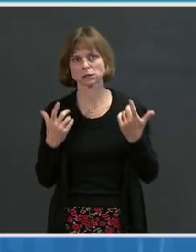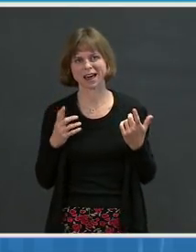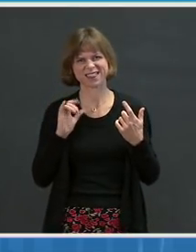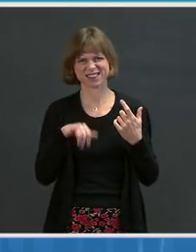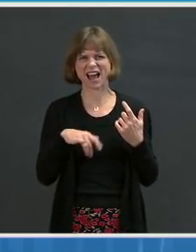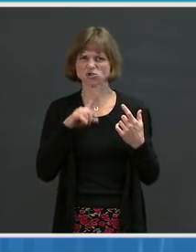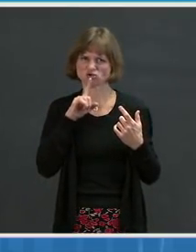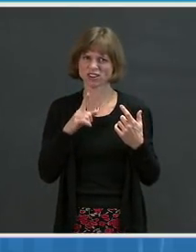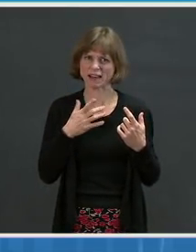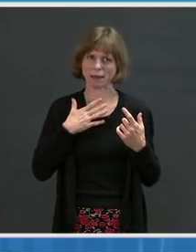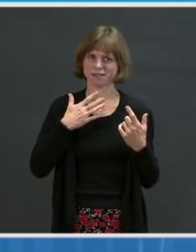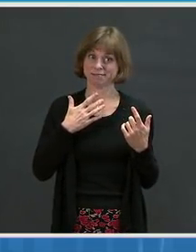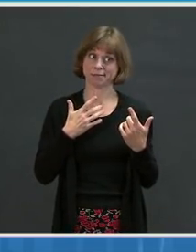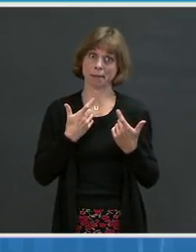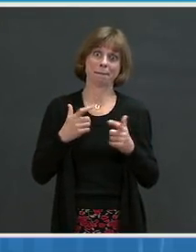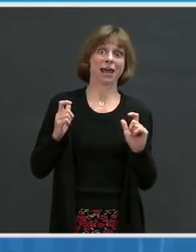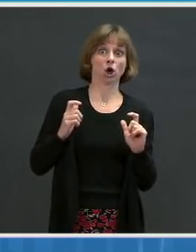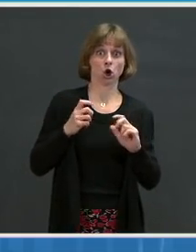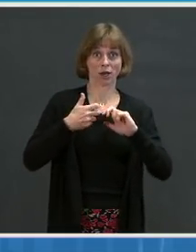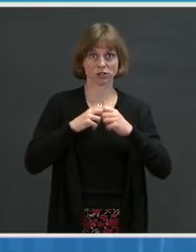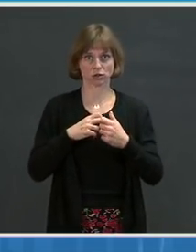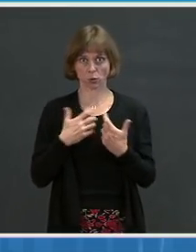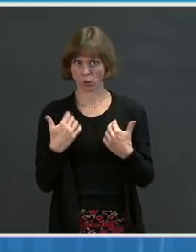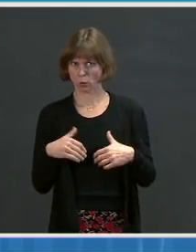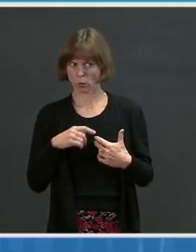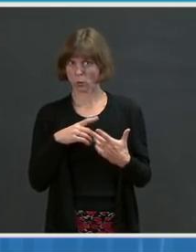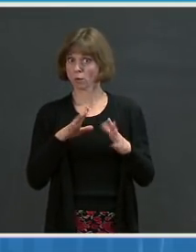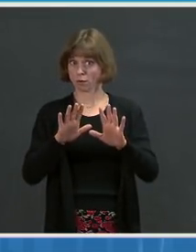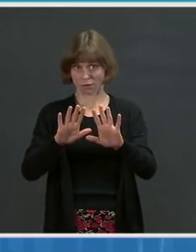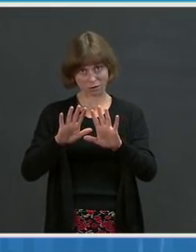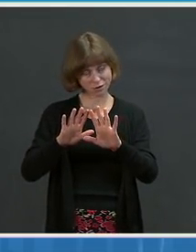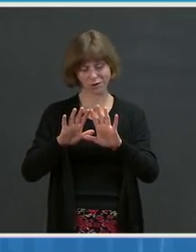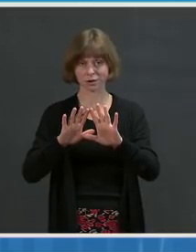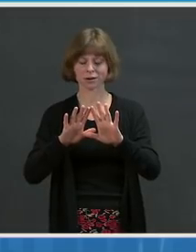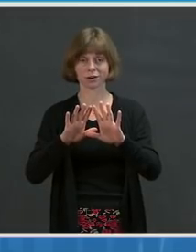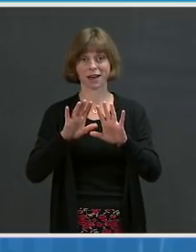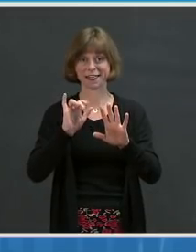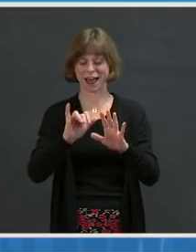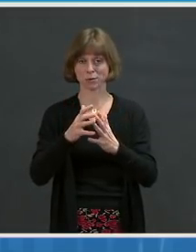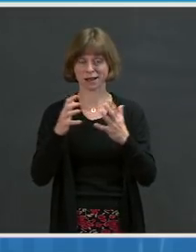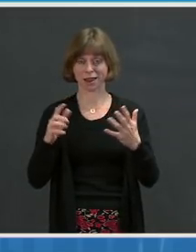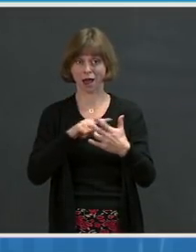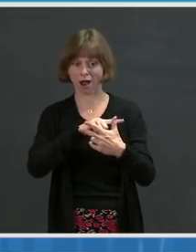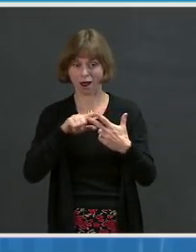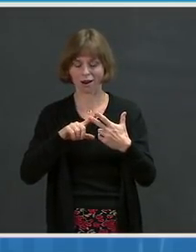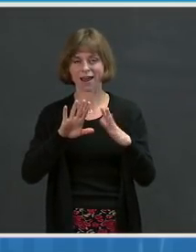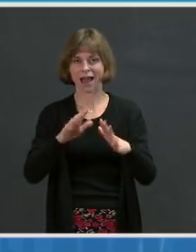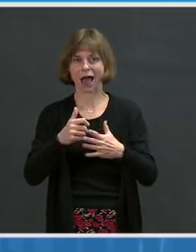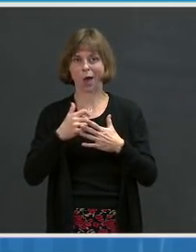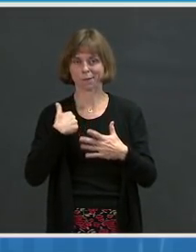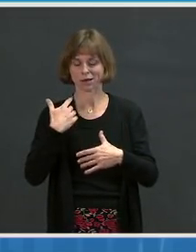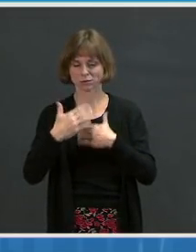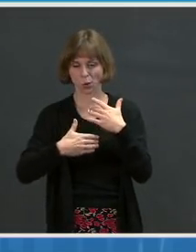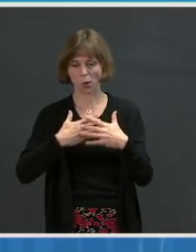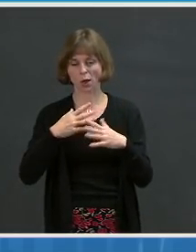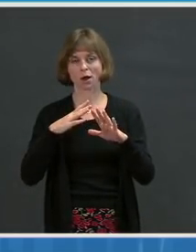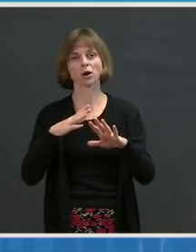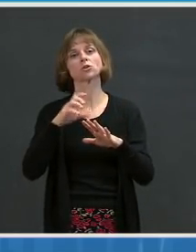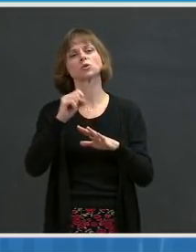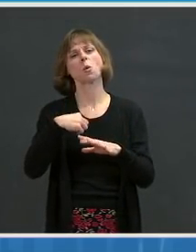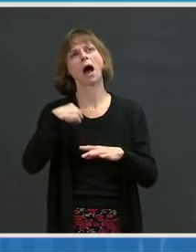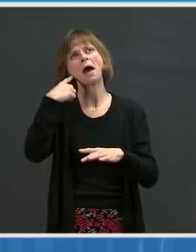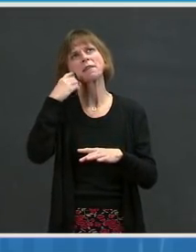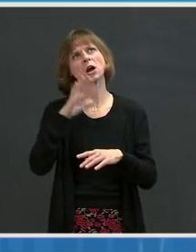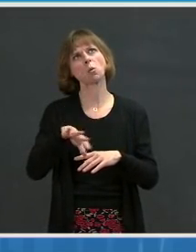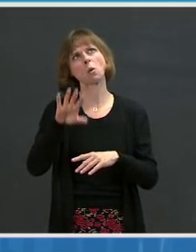here? Thank you. The That was a lot at once. You'll have to help me here as we go along. But I think my exact language yesterday was around 2